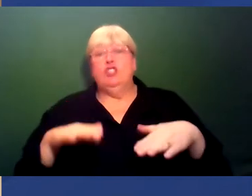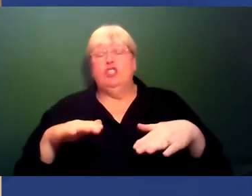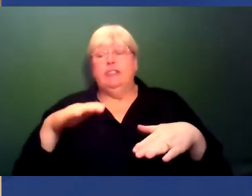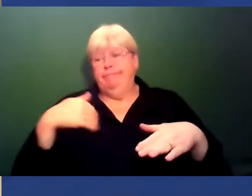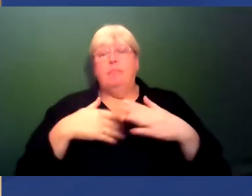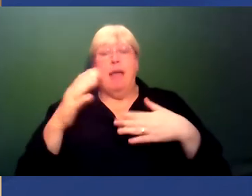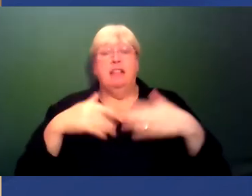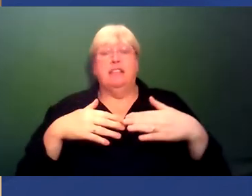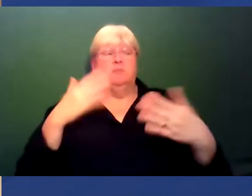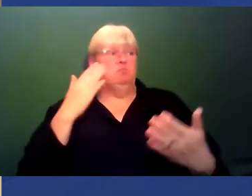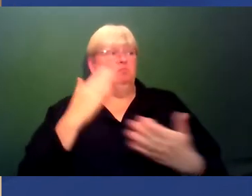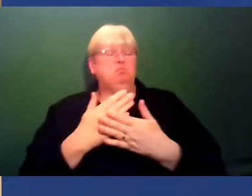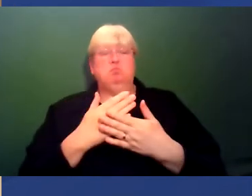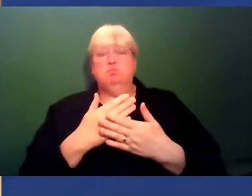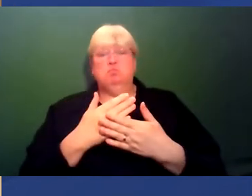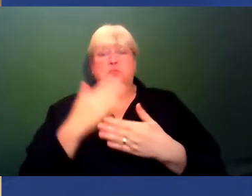any other form of racism.